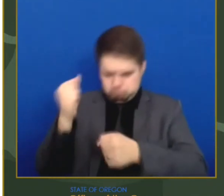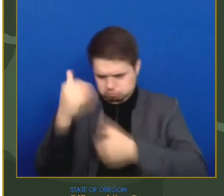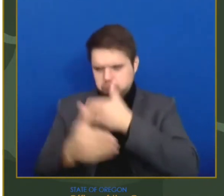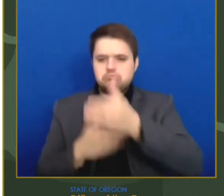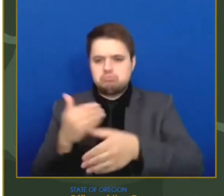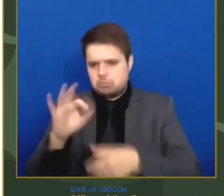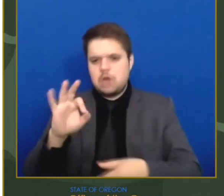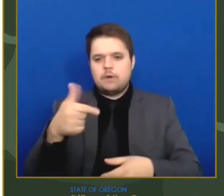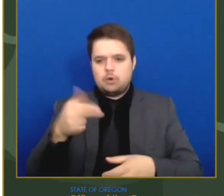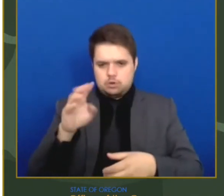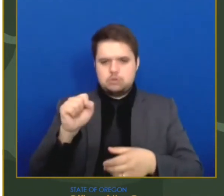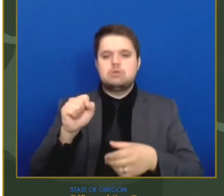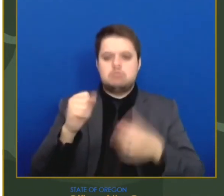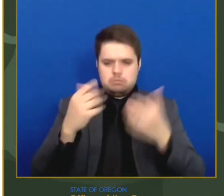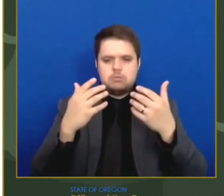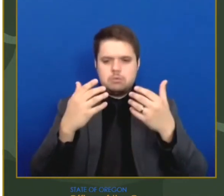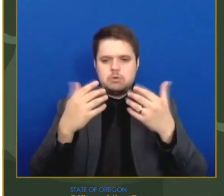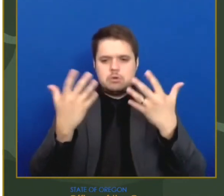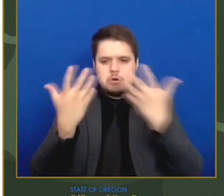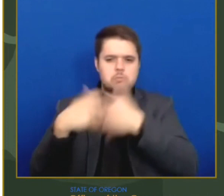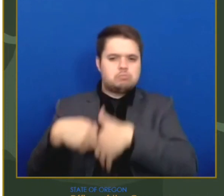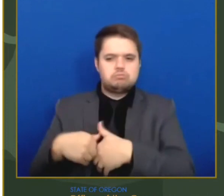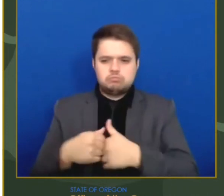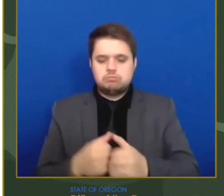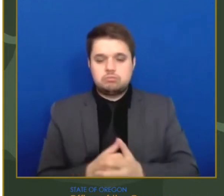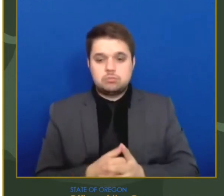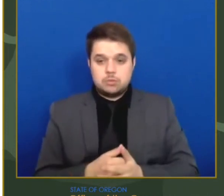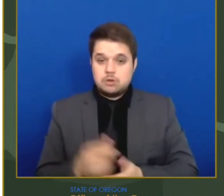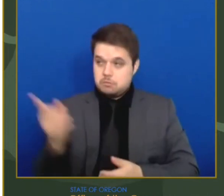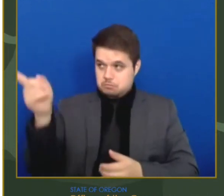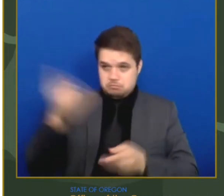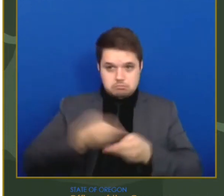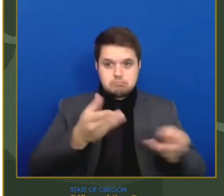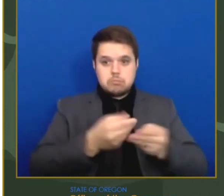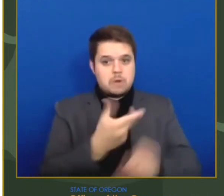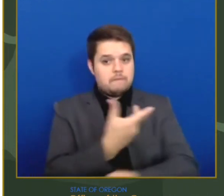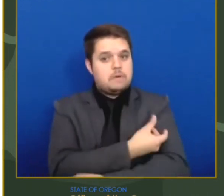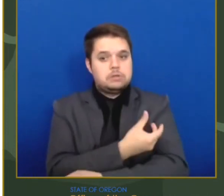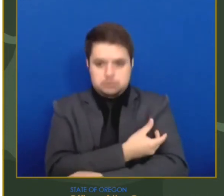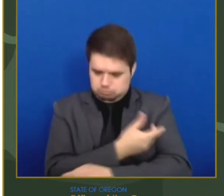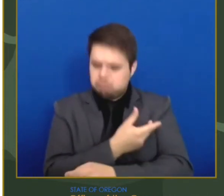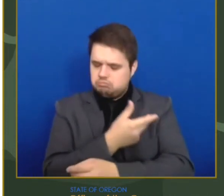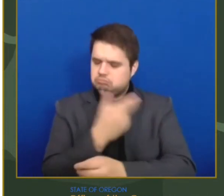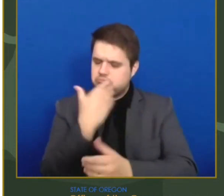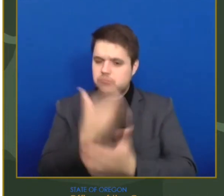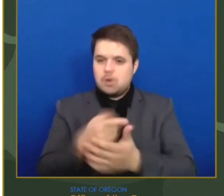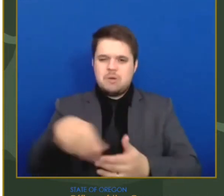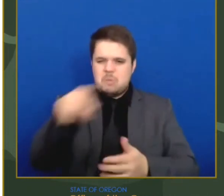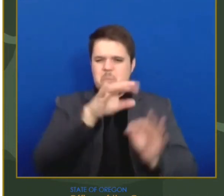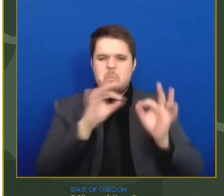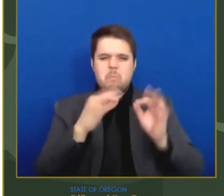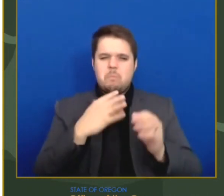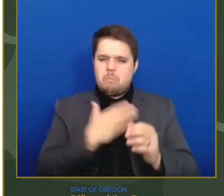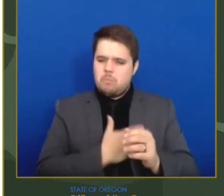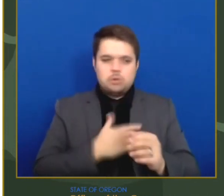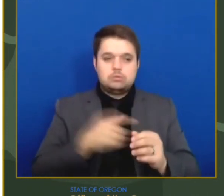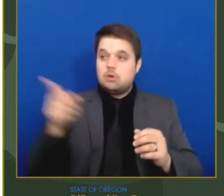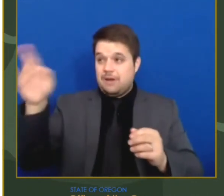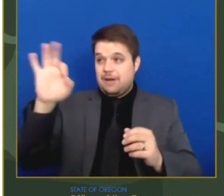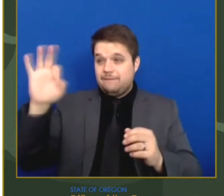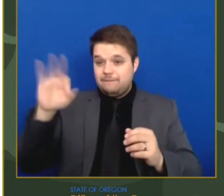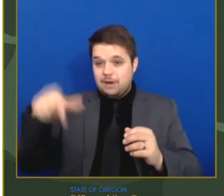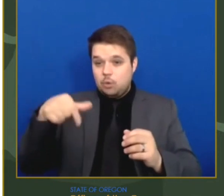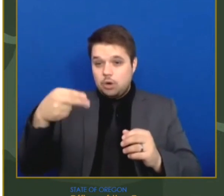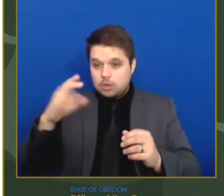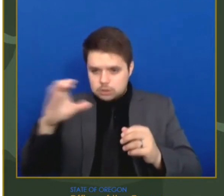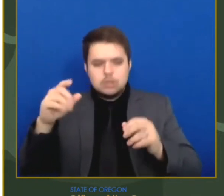we have asked our FQHC partners to focus on older adults during March. FQHCs also offer flexible and innovative ways to distribute